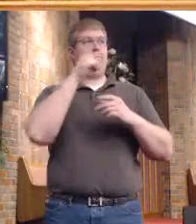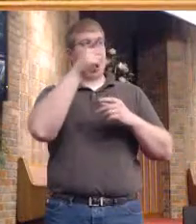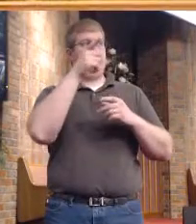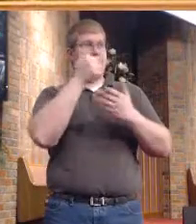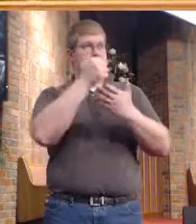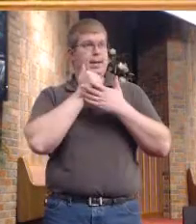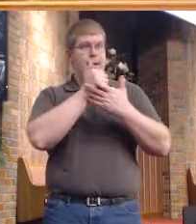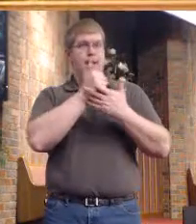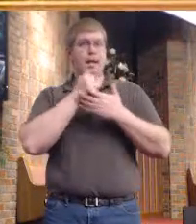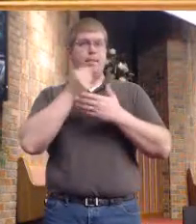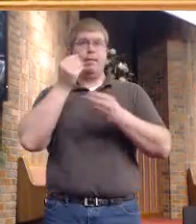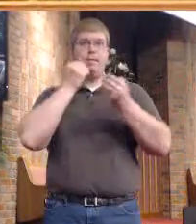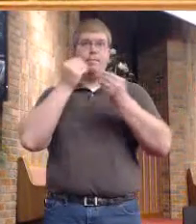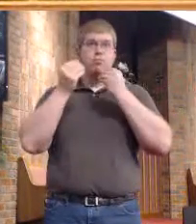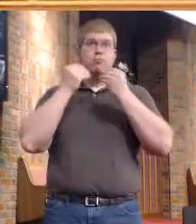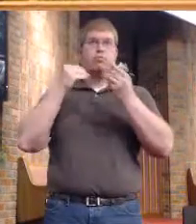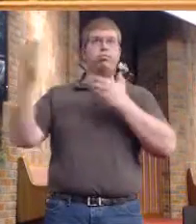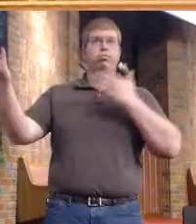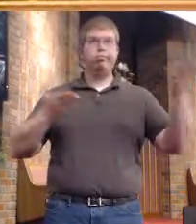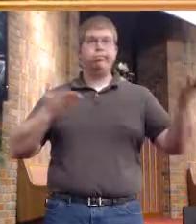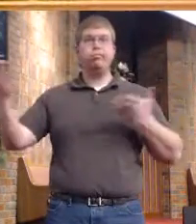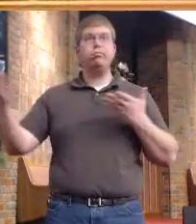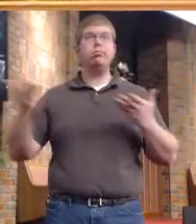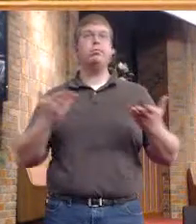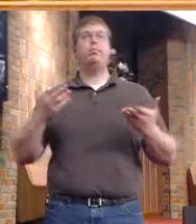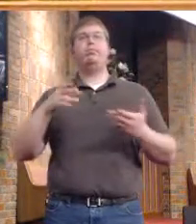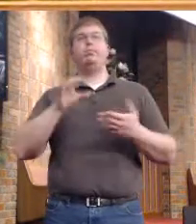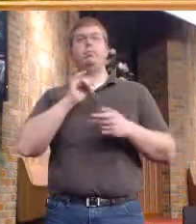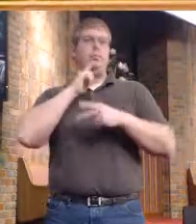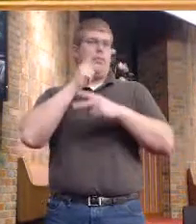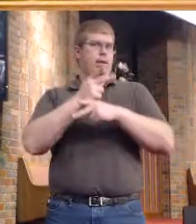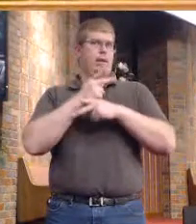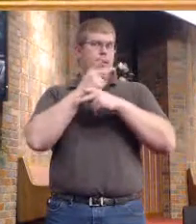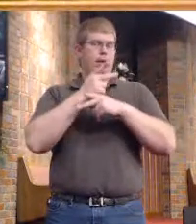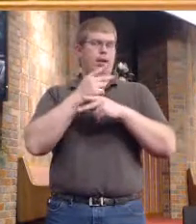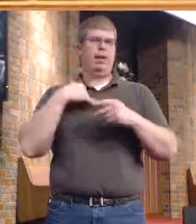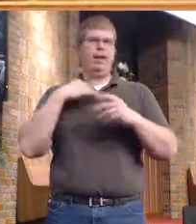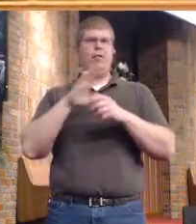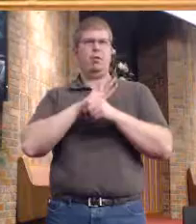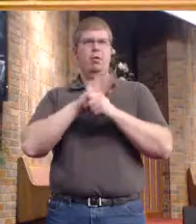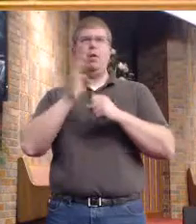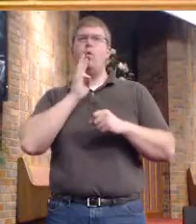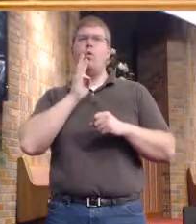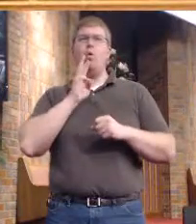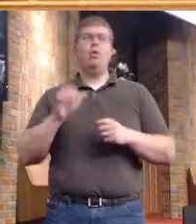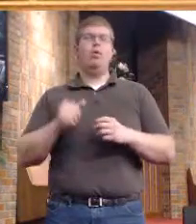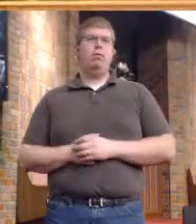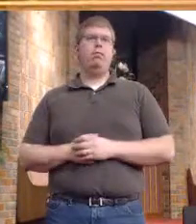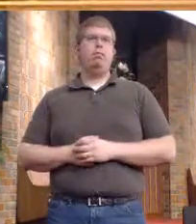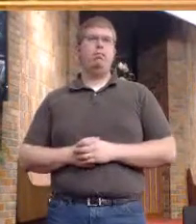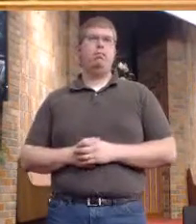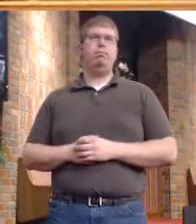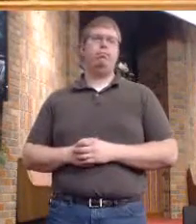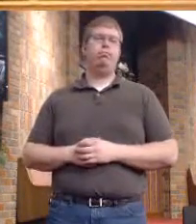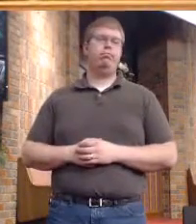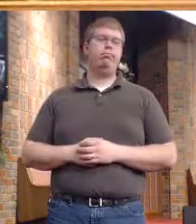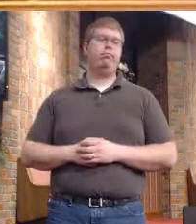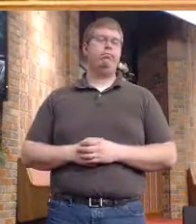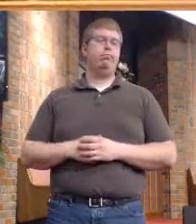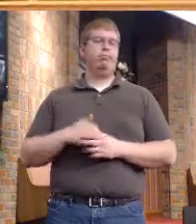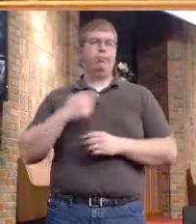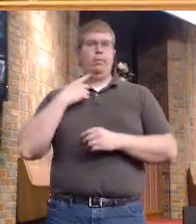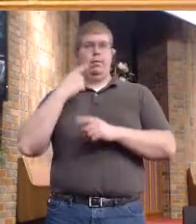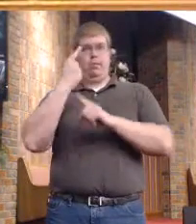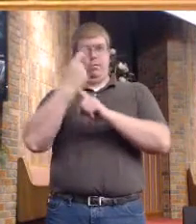everything that you're bringing, the serving and the hosting. So don't forget all that. Monthly fellowship is coming up this Sunday night.